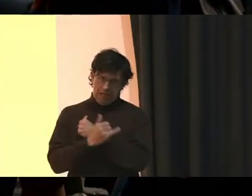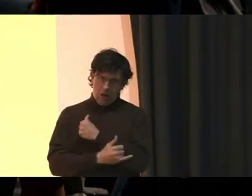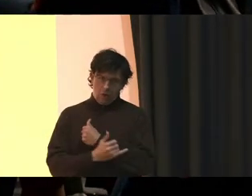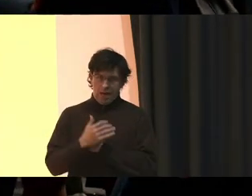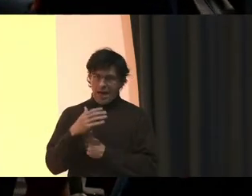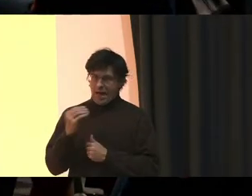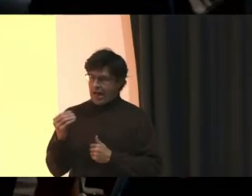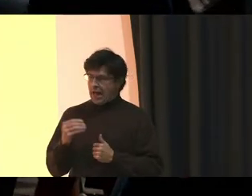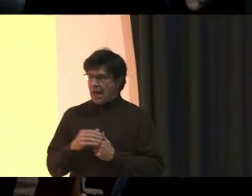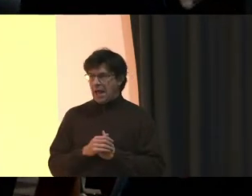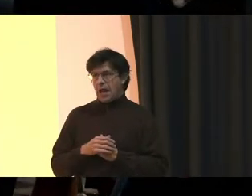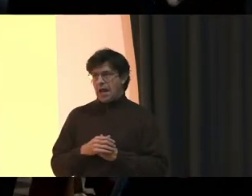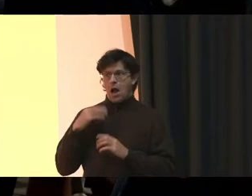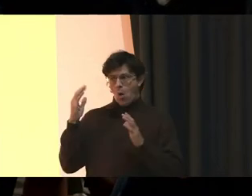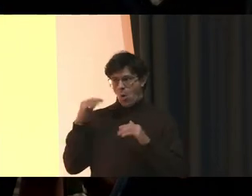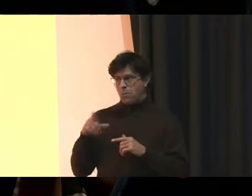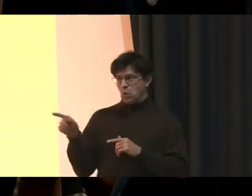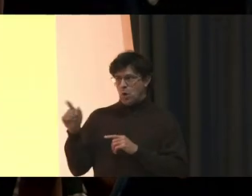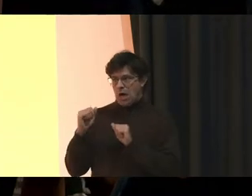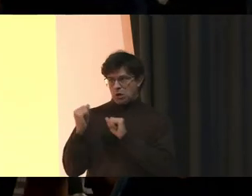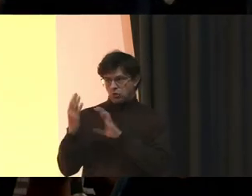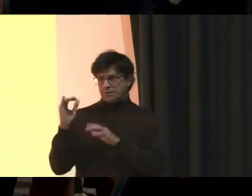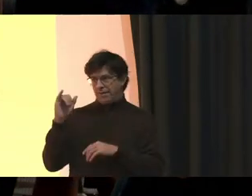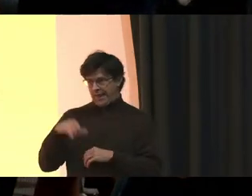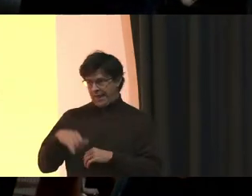And I hope that you address that